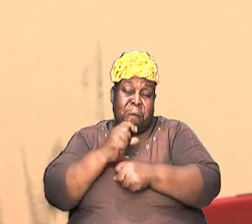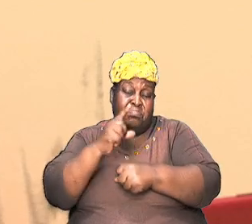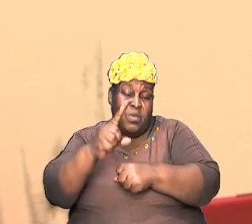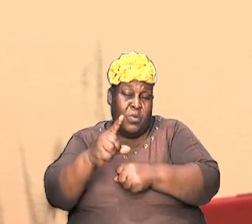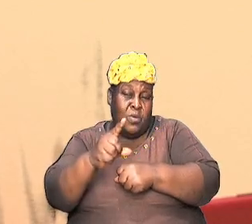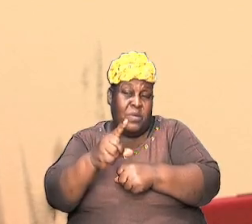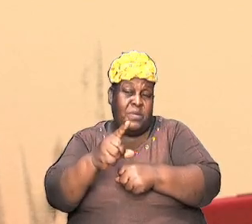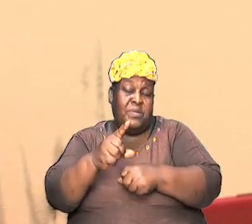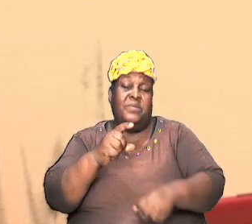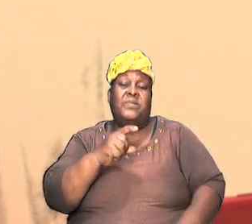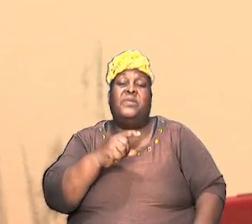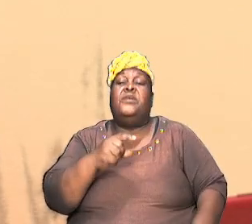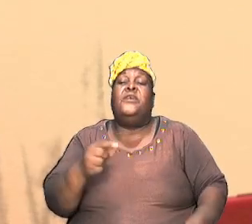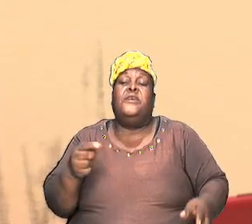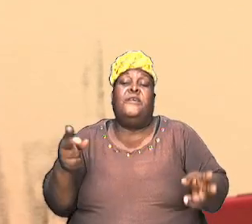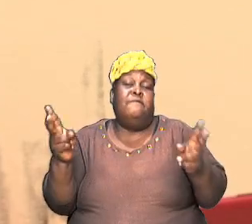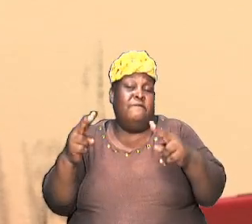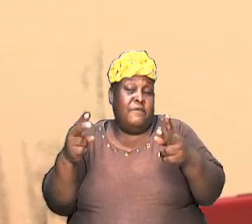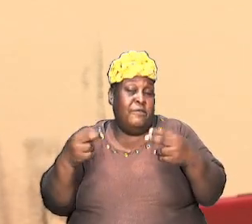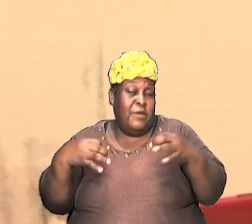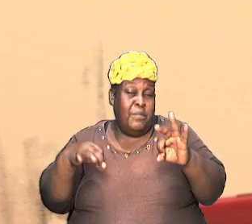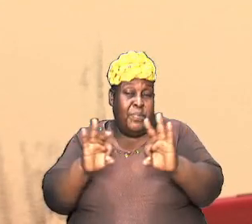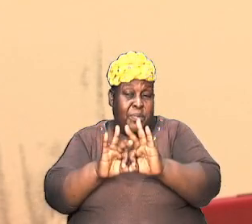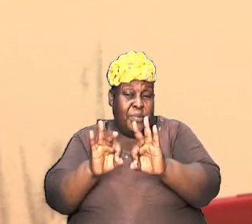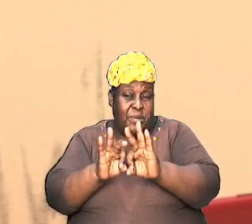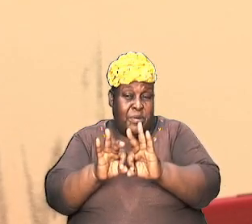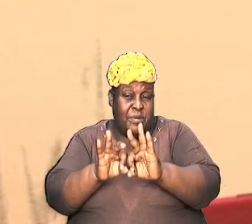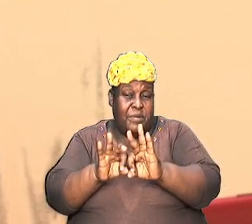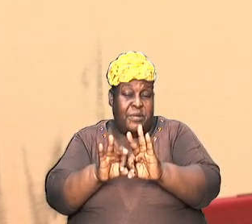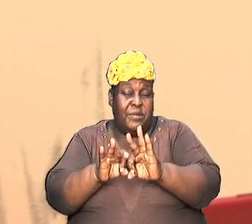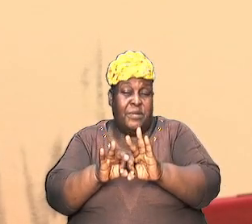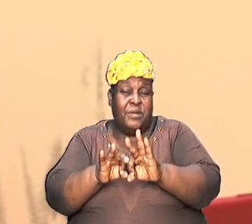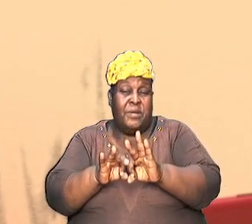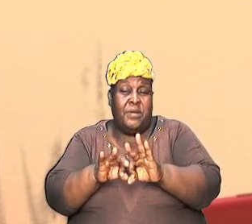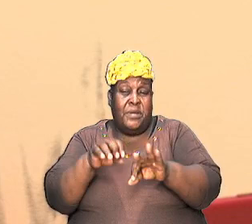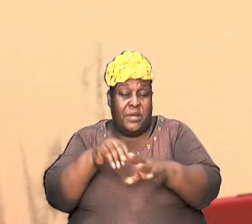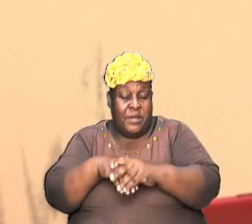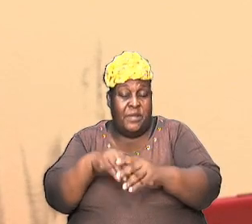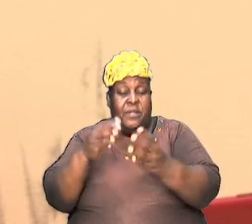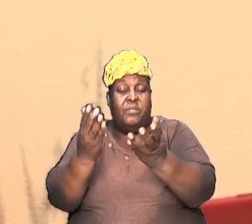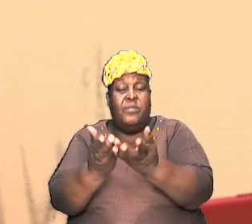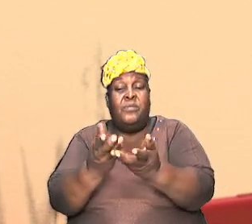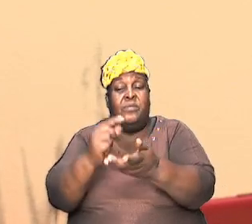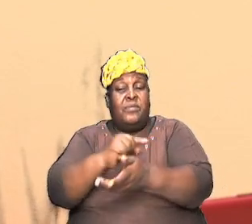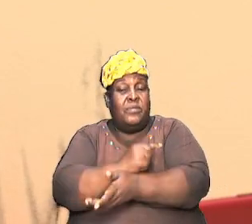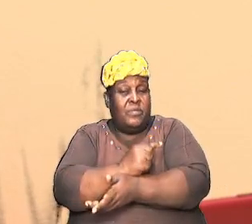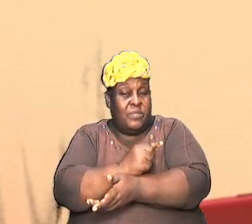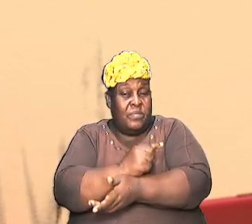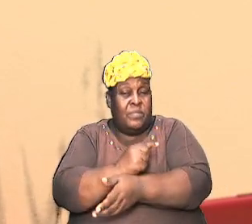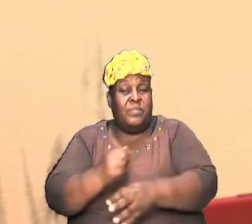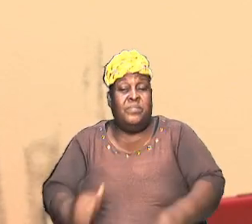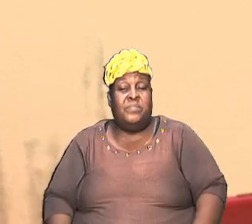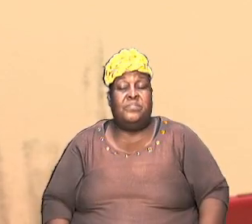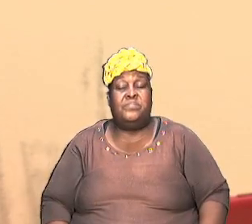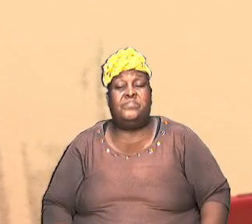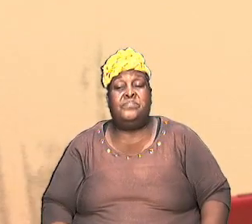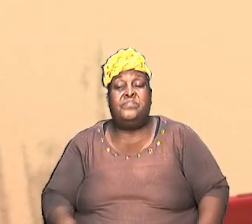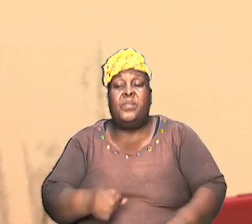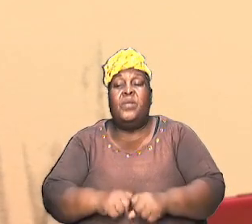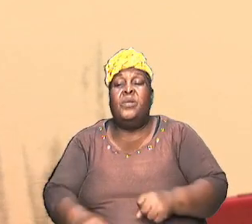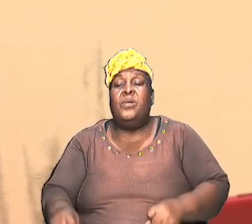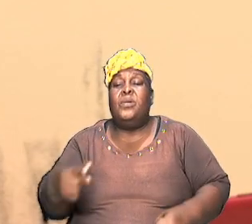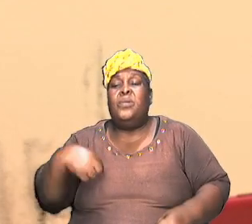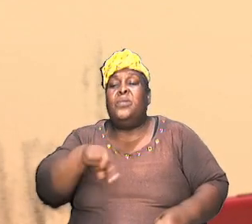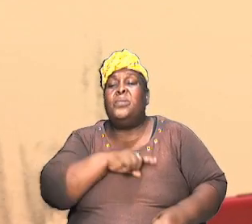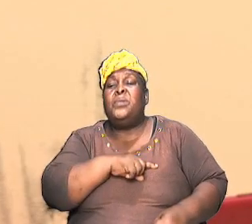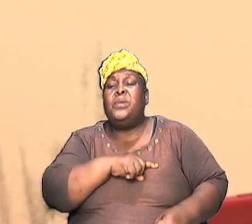very important episodes in the book of Genesis so that we can